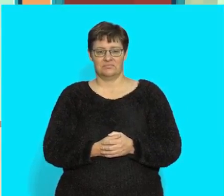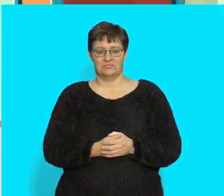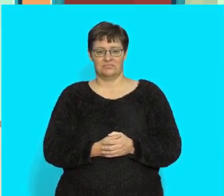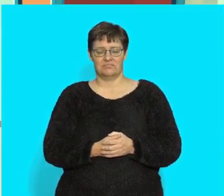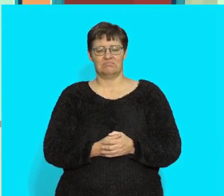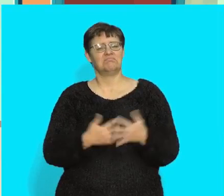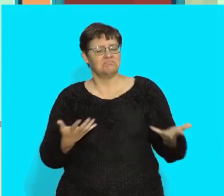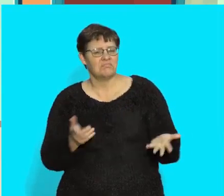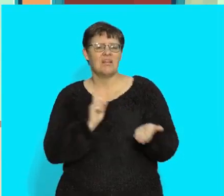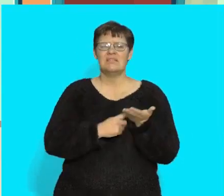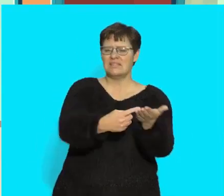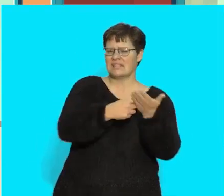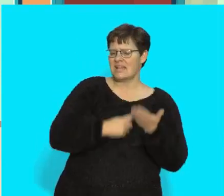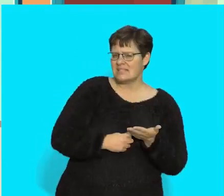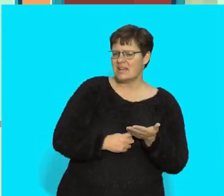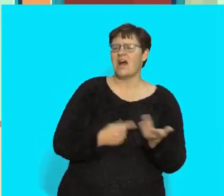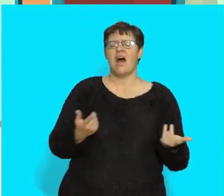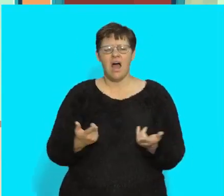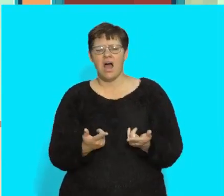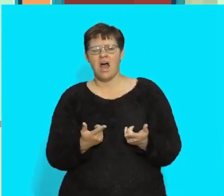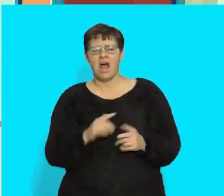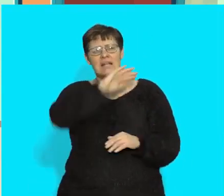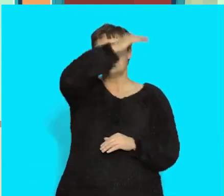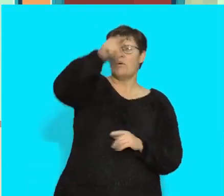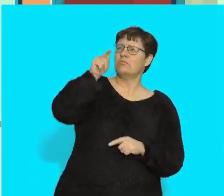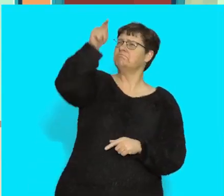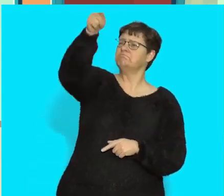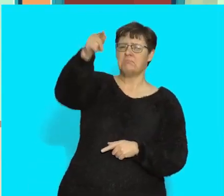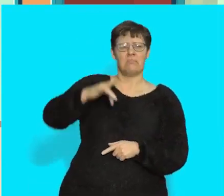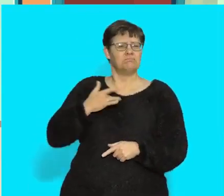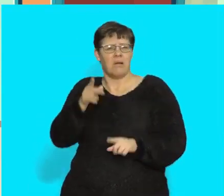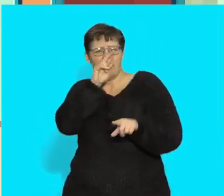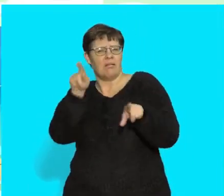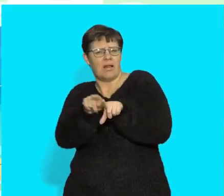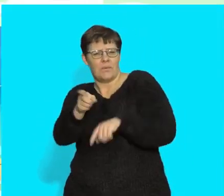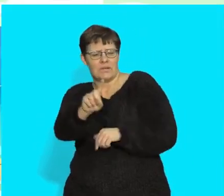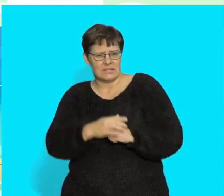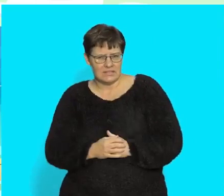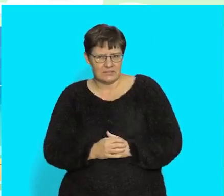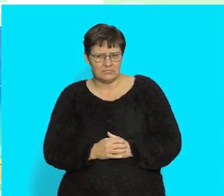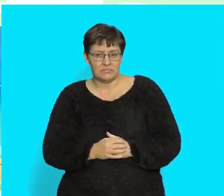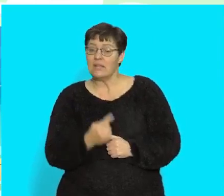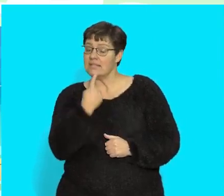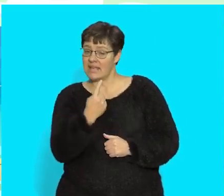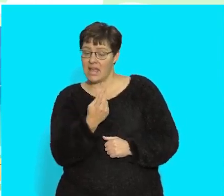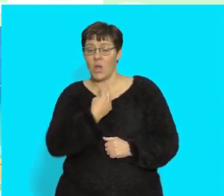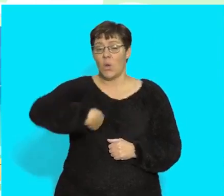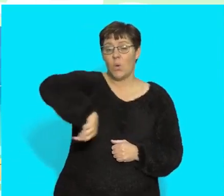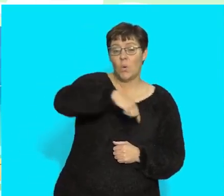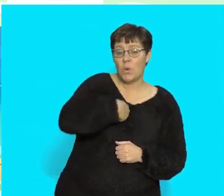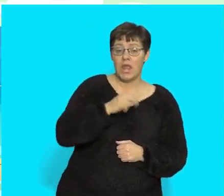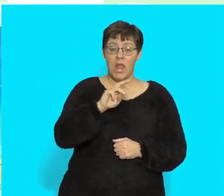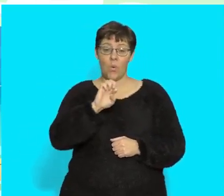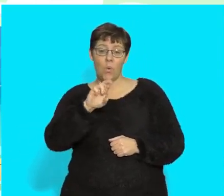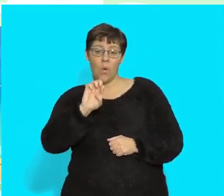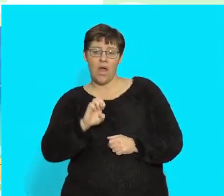Let's talk about what it's like on the top of Table Mountain. Say, we were very high and